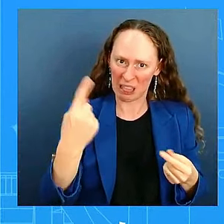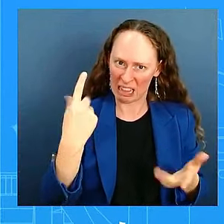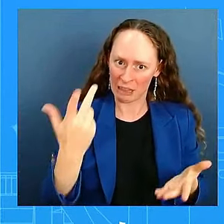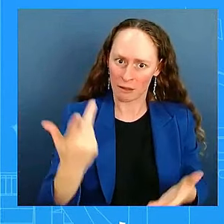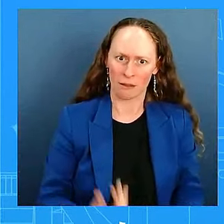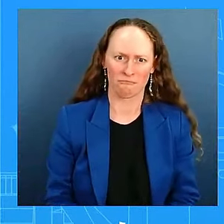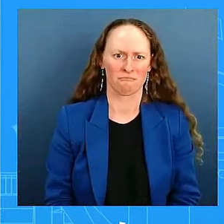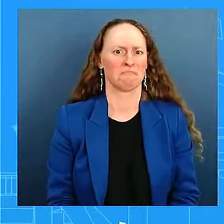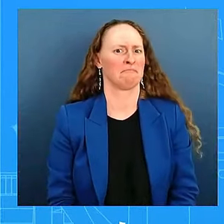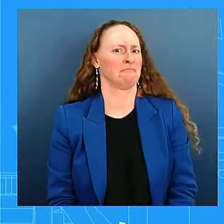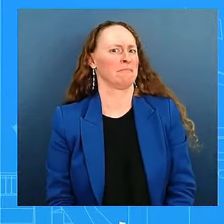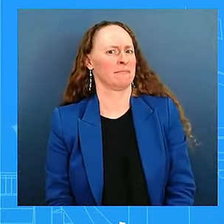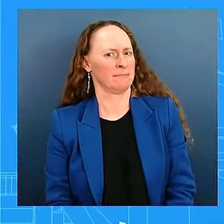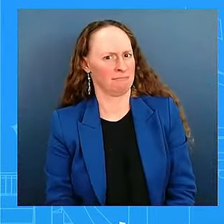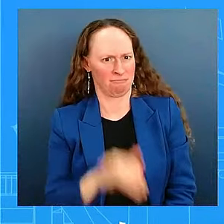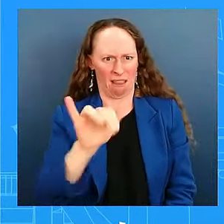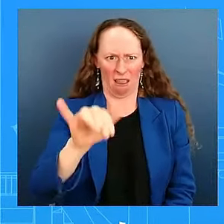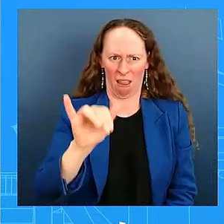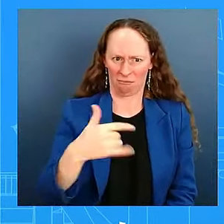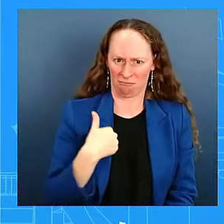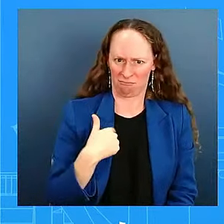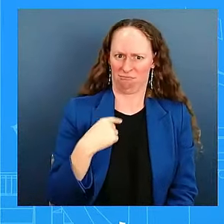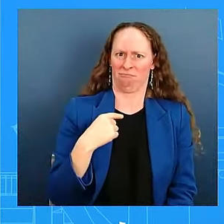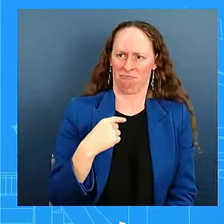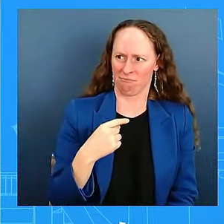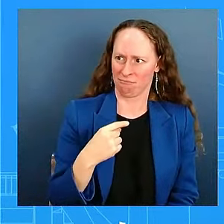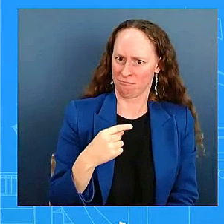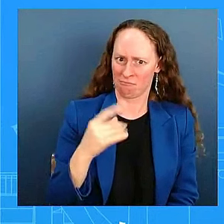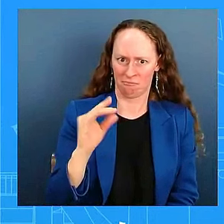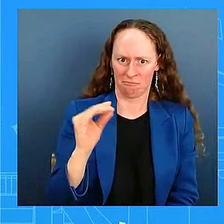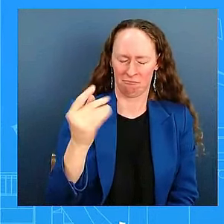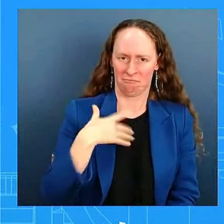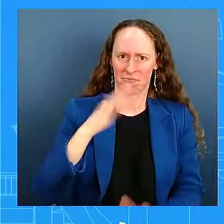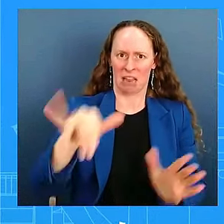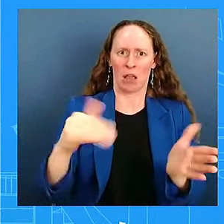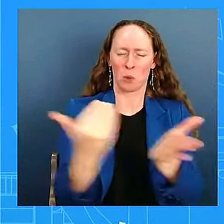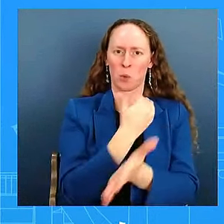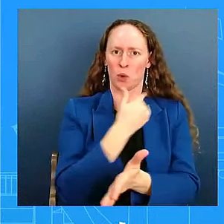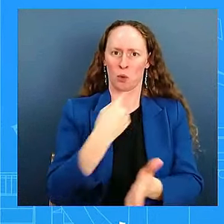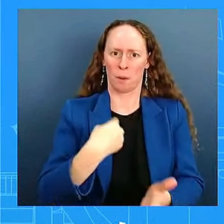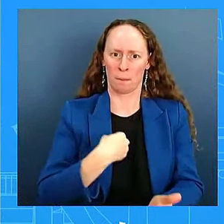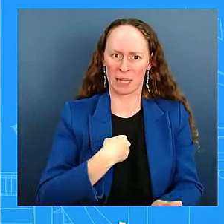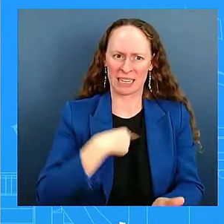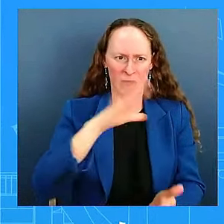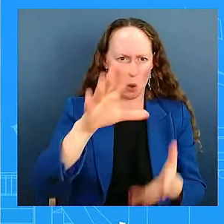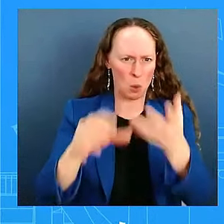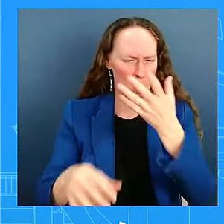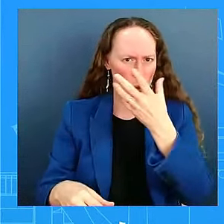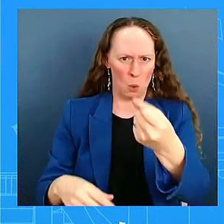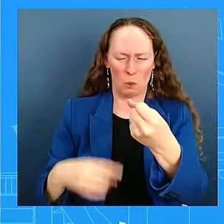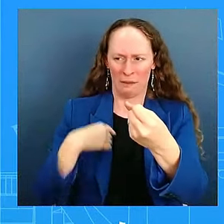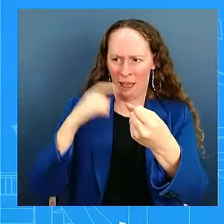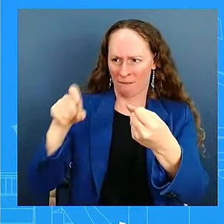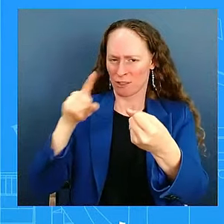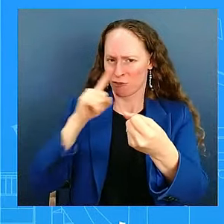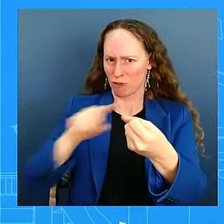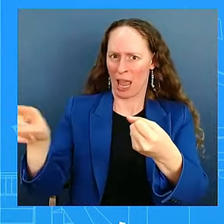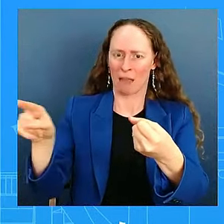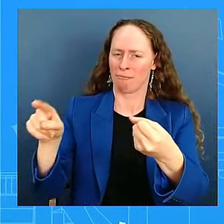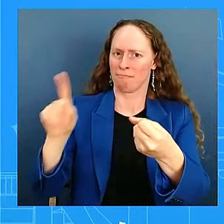information on that. This is literally the first time I'm hearing about this. So let me get back to you,